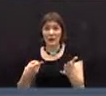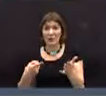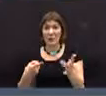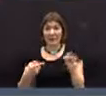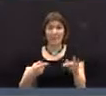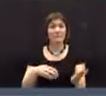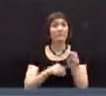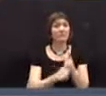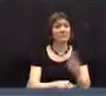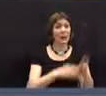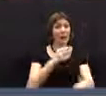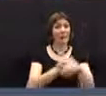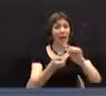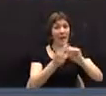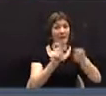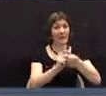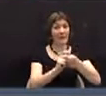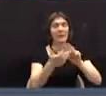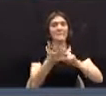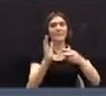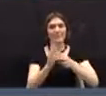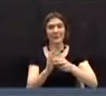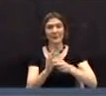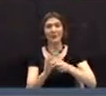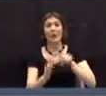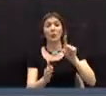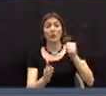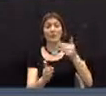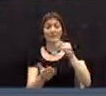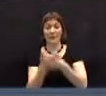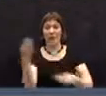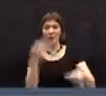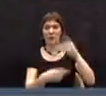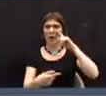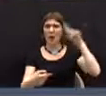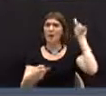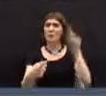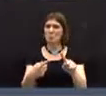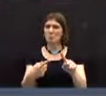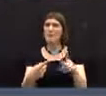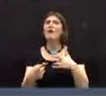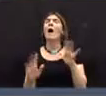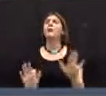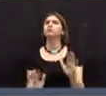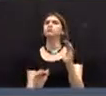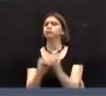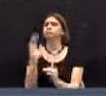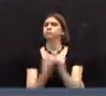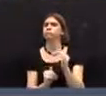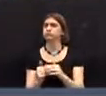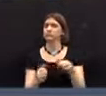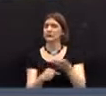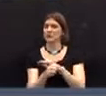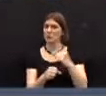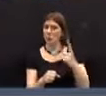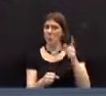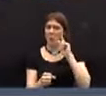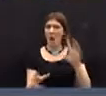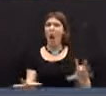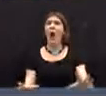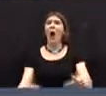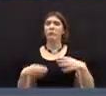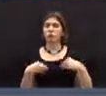amendment would bring the 2015 budget to an area where the constituents of District 1